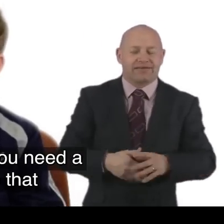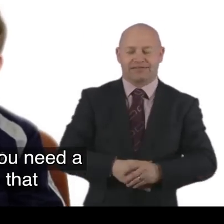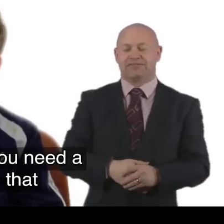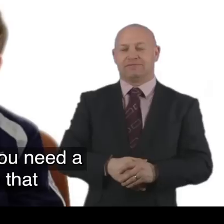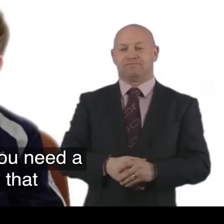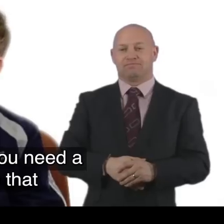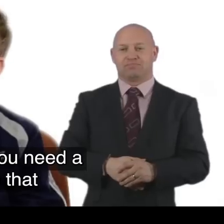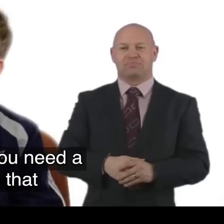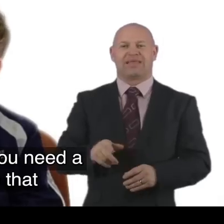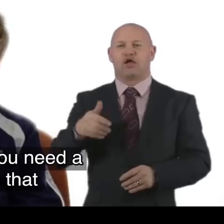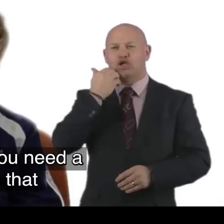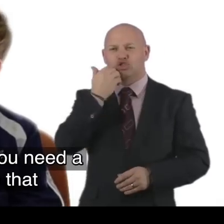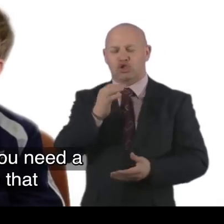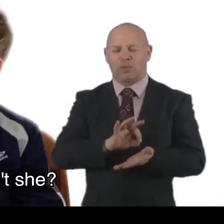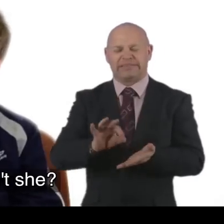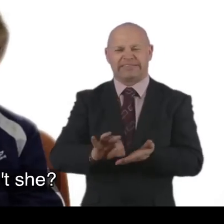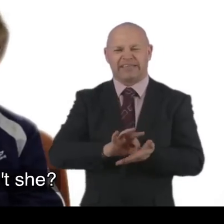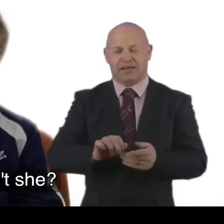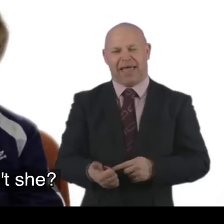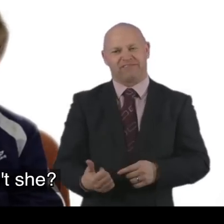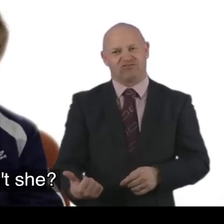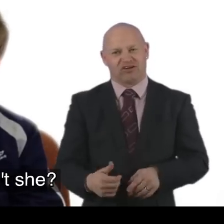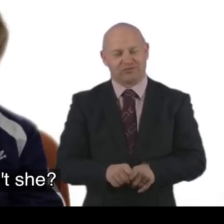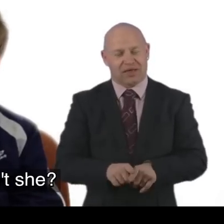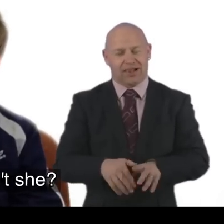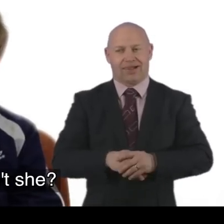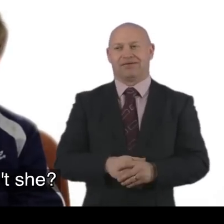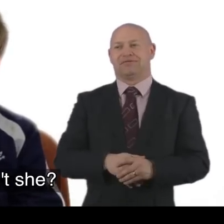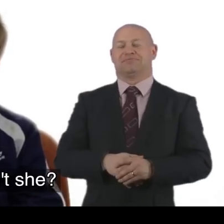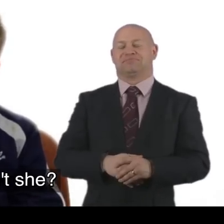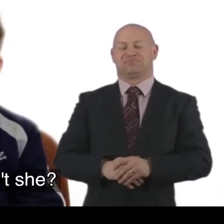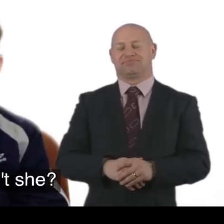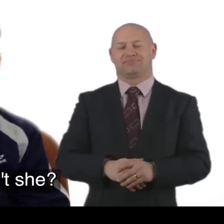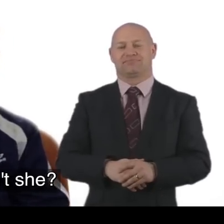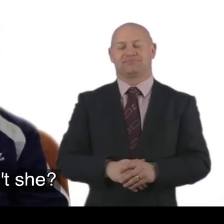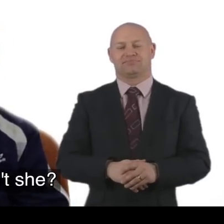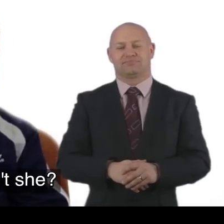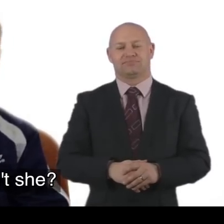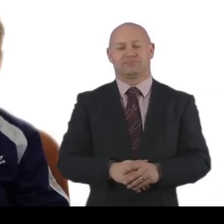crisps. And stuff like that. And she's always tidying up after you. Isn't she? Yeah.